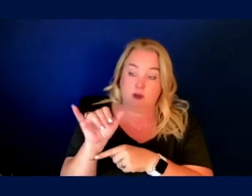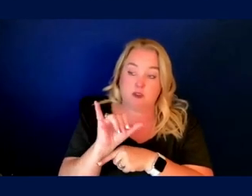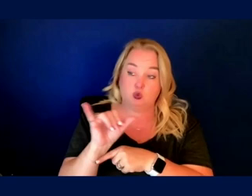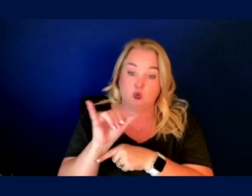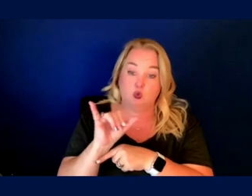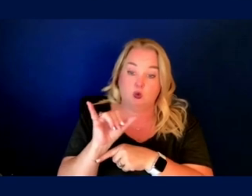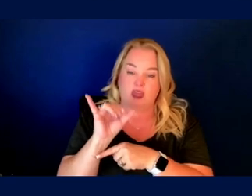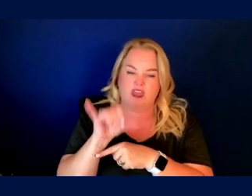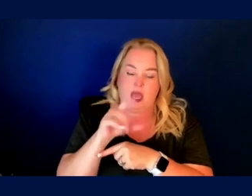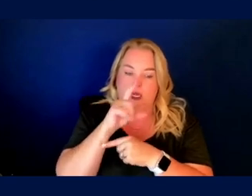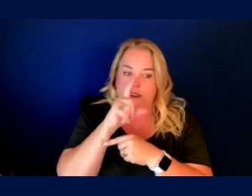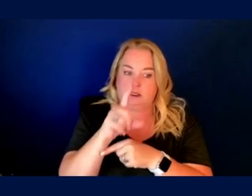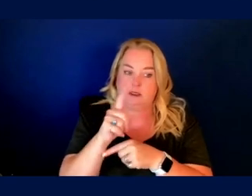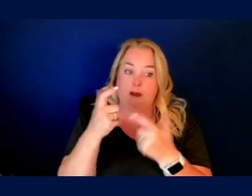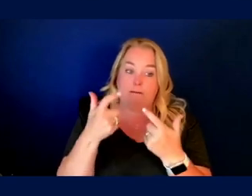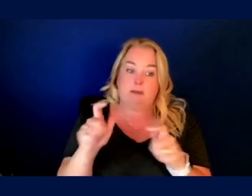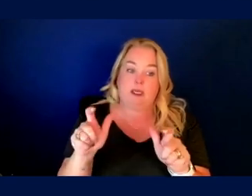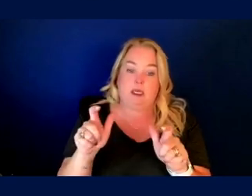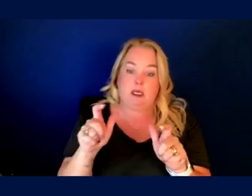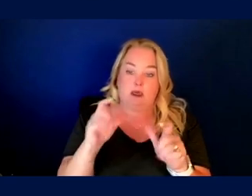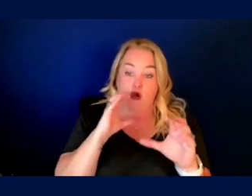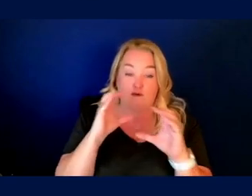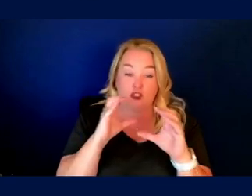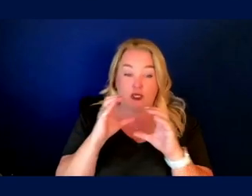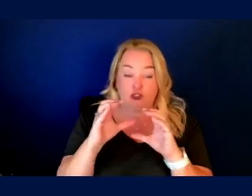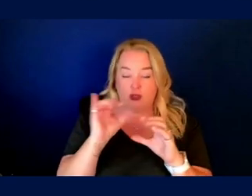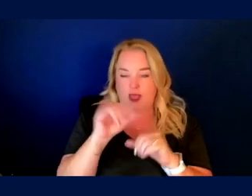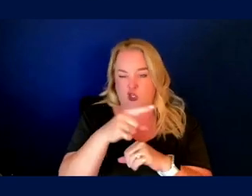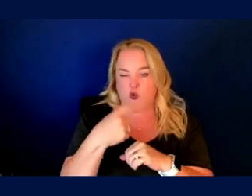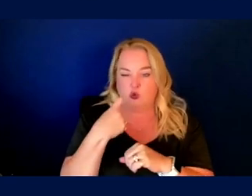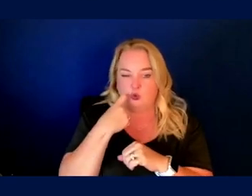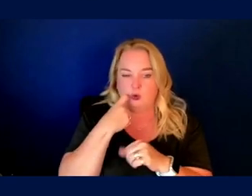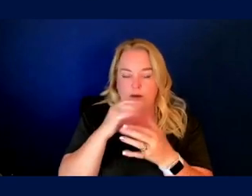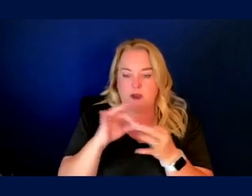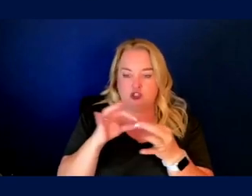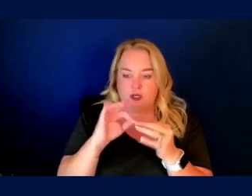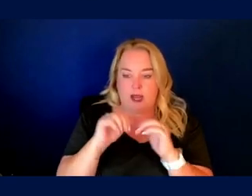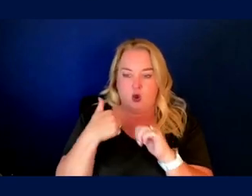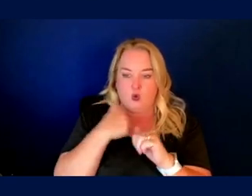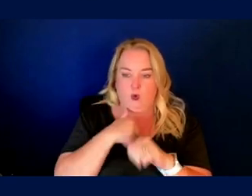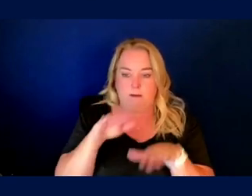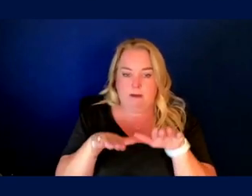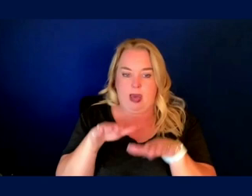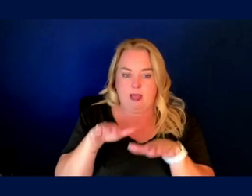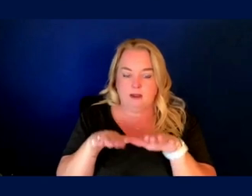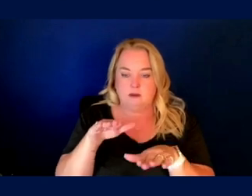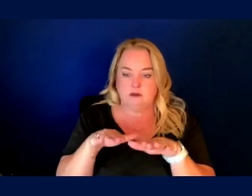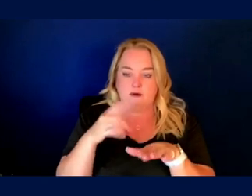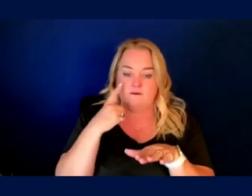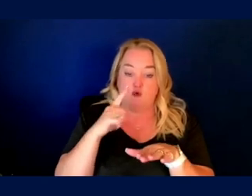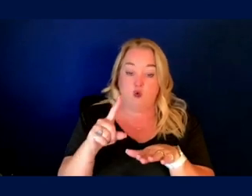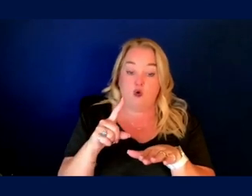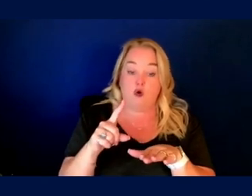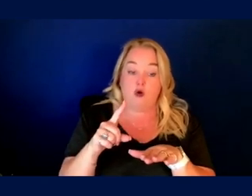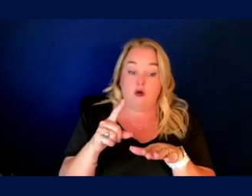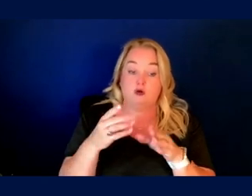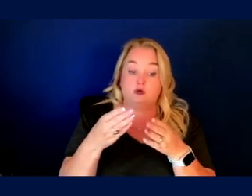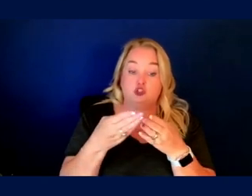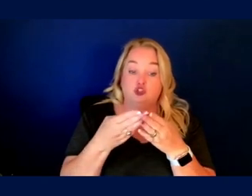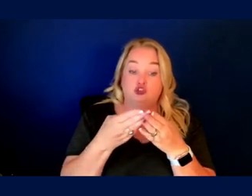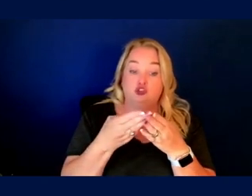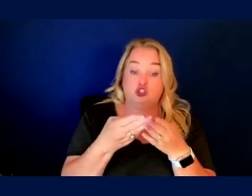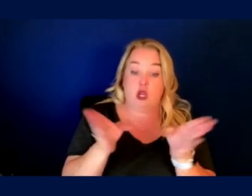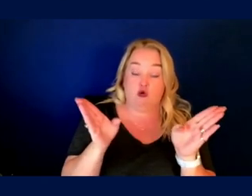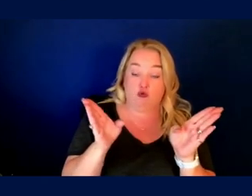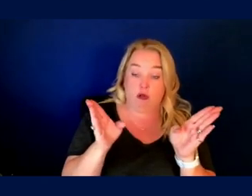draws itself to a much larger conversation, as you say, on how do we balance the need for generalizability with the